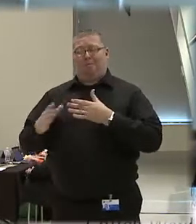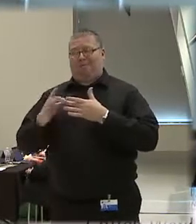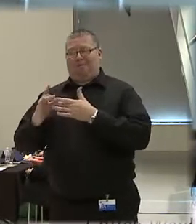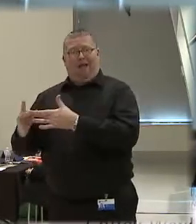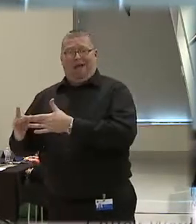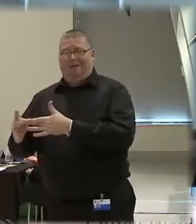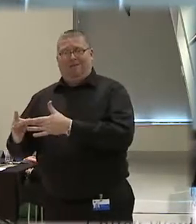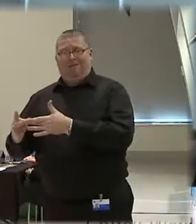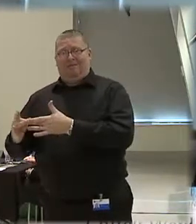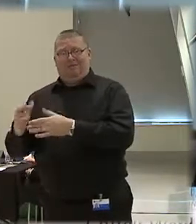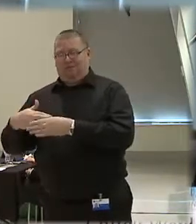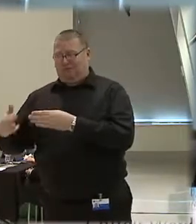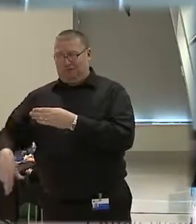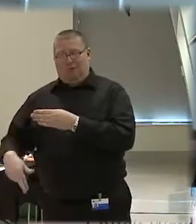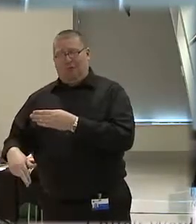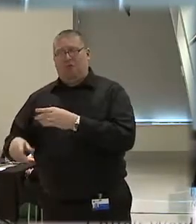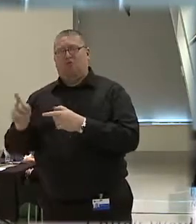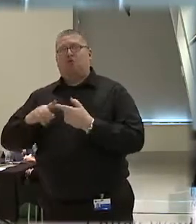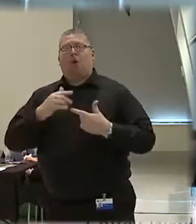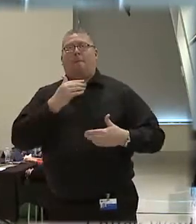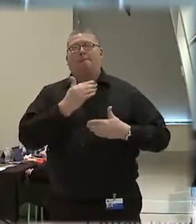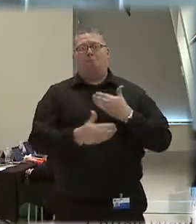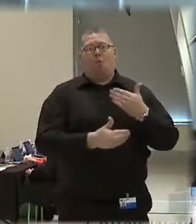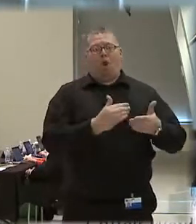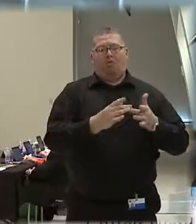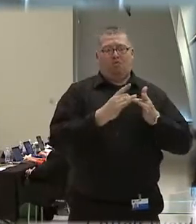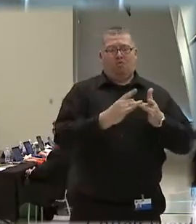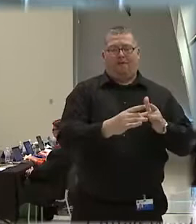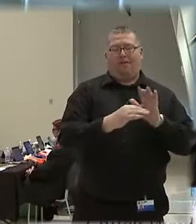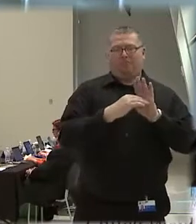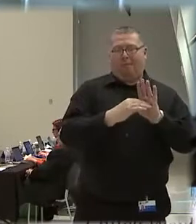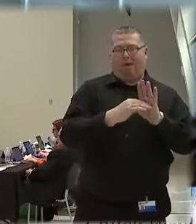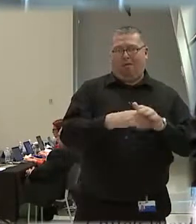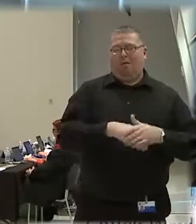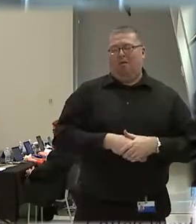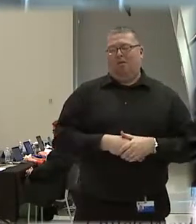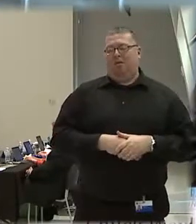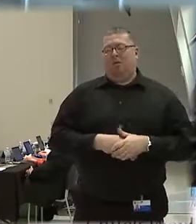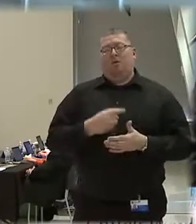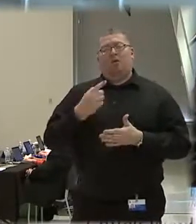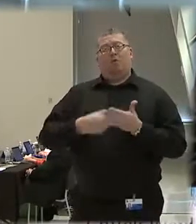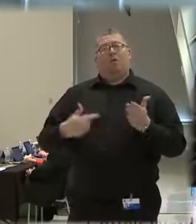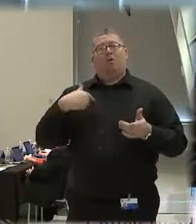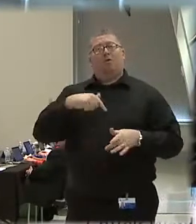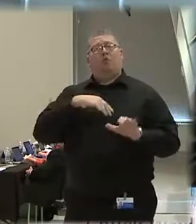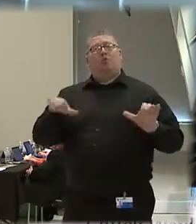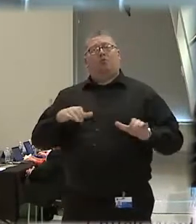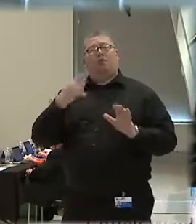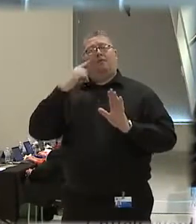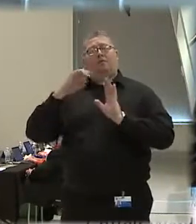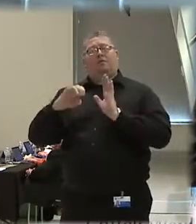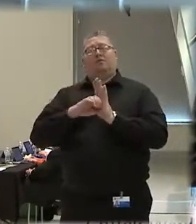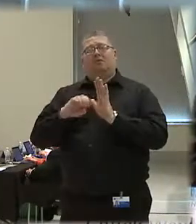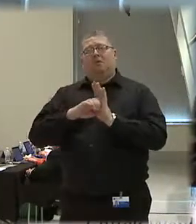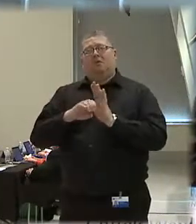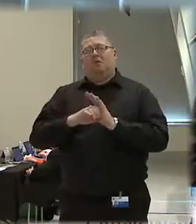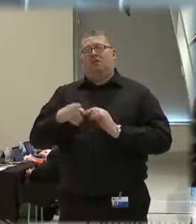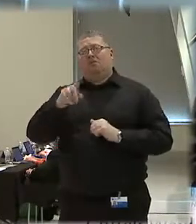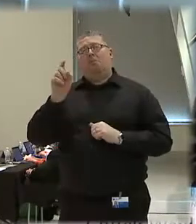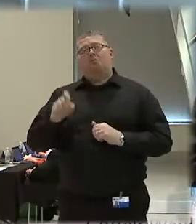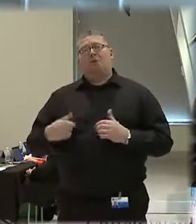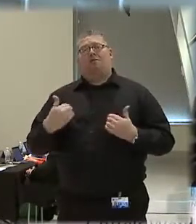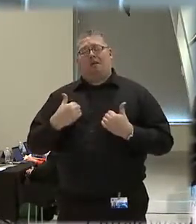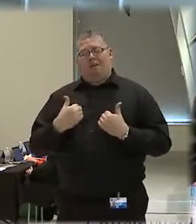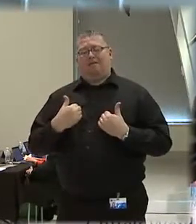outcome-driven thing to a process-driven model. And so what you do is, for example, you have to